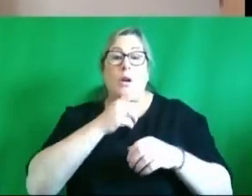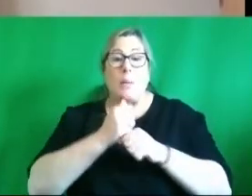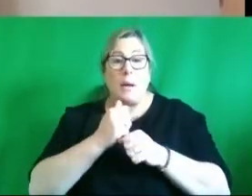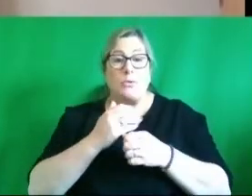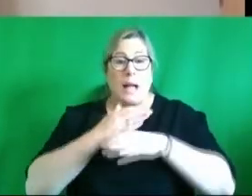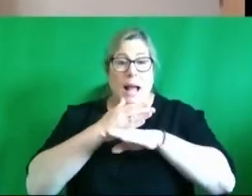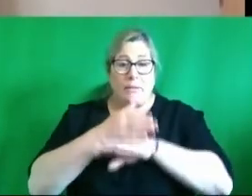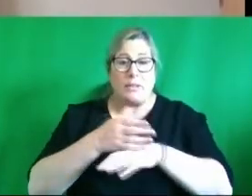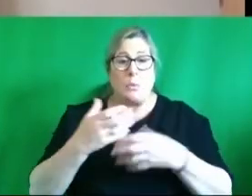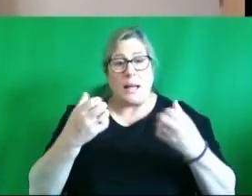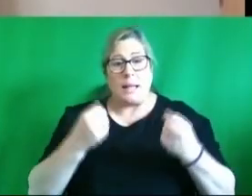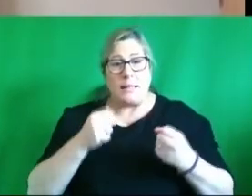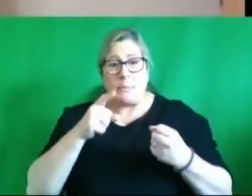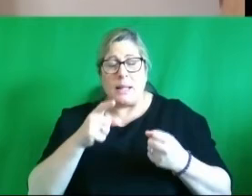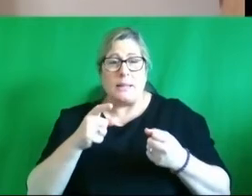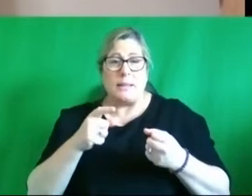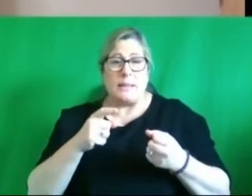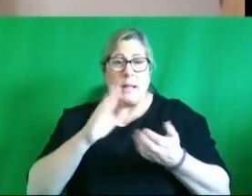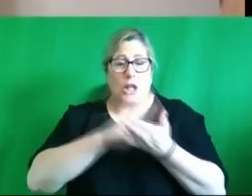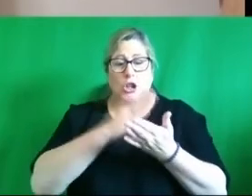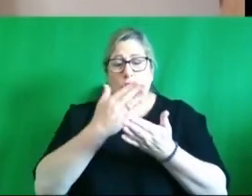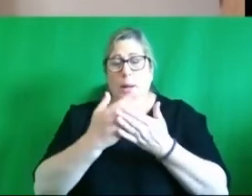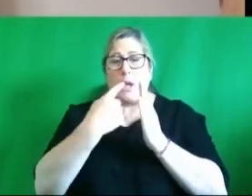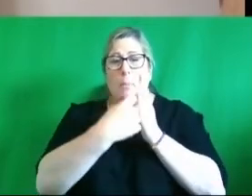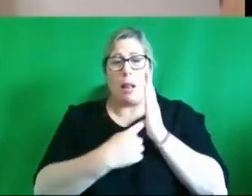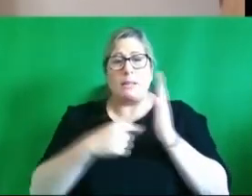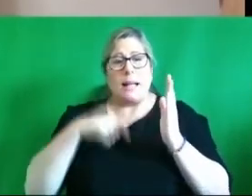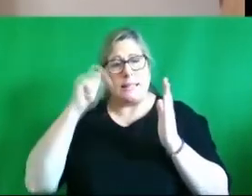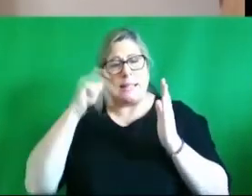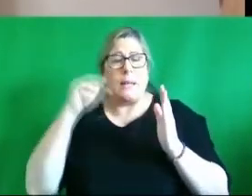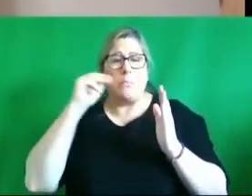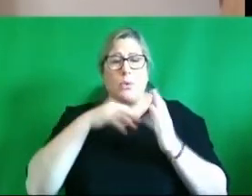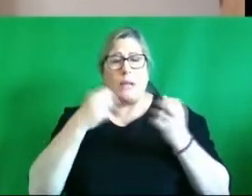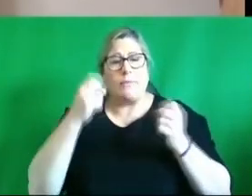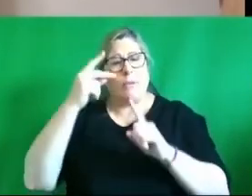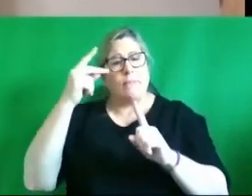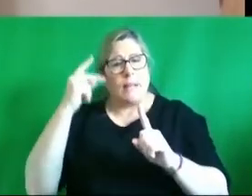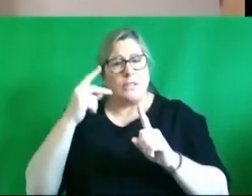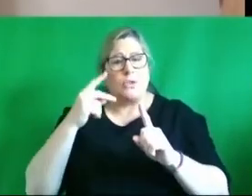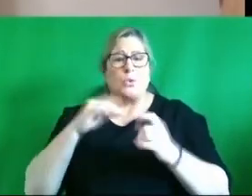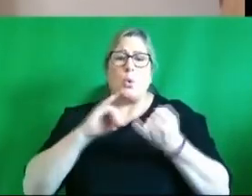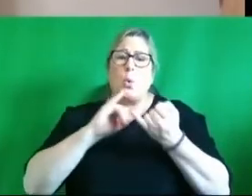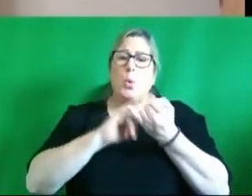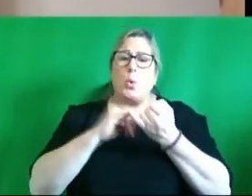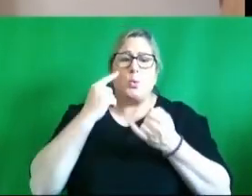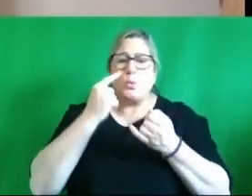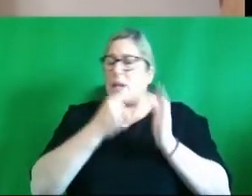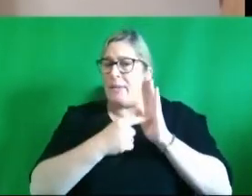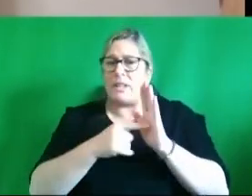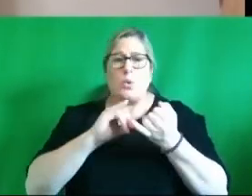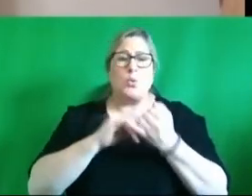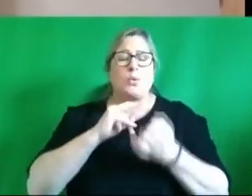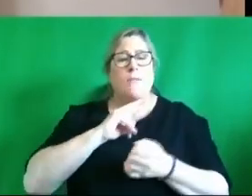term without any critique and in terms of policy i think it's important to have a reflection on whose evidence in terms of whose voice is heard